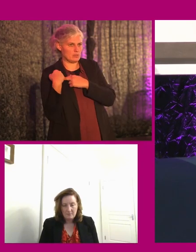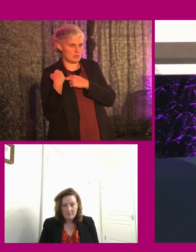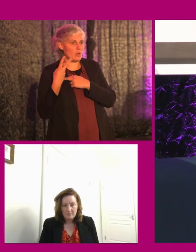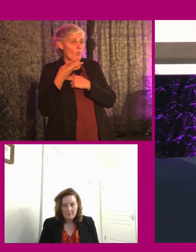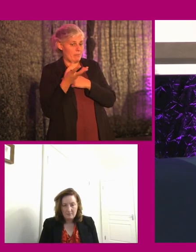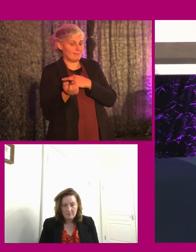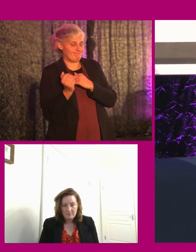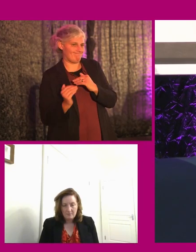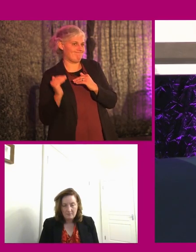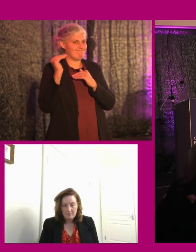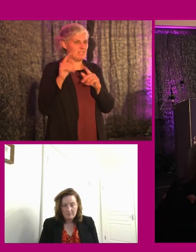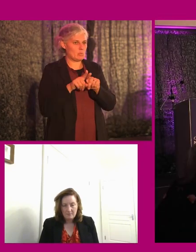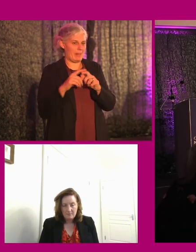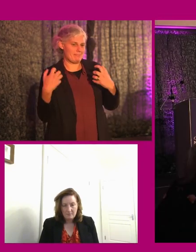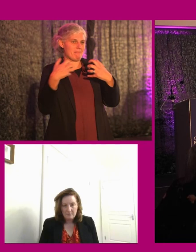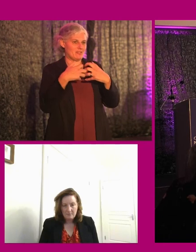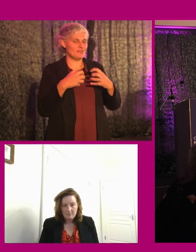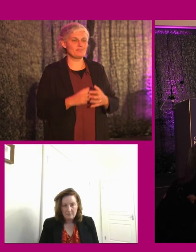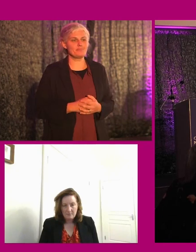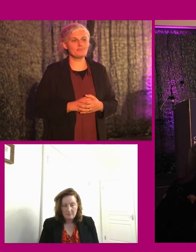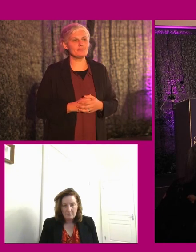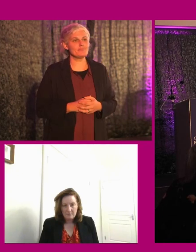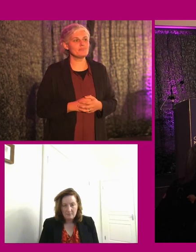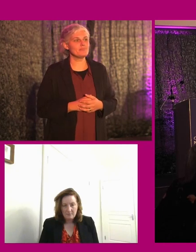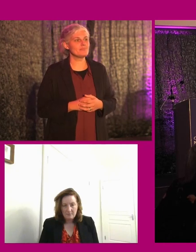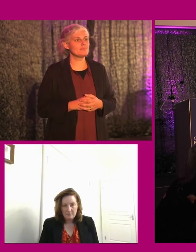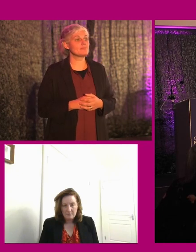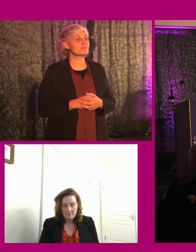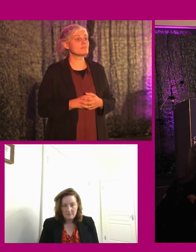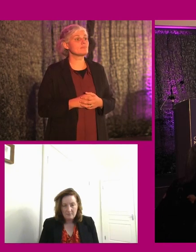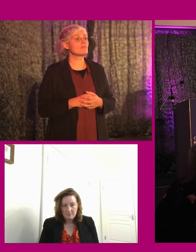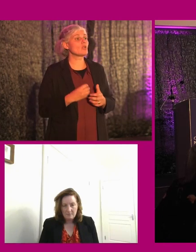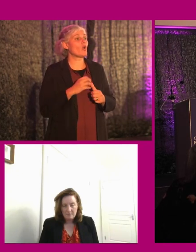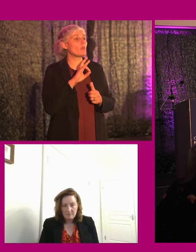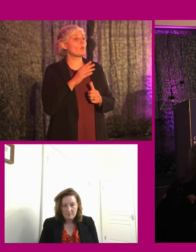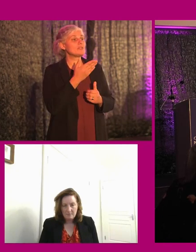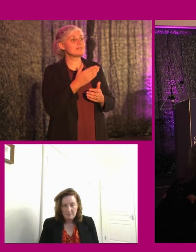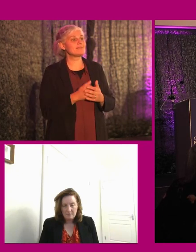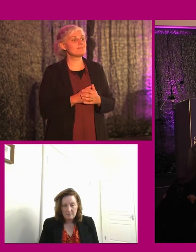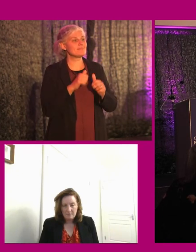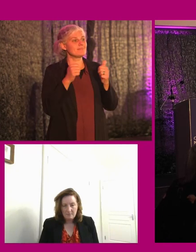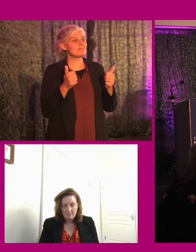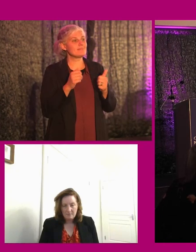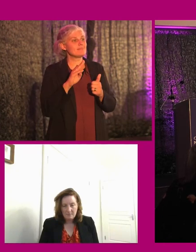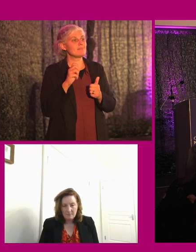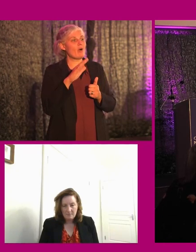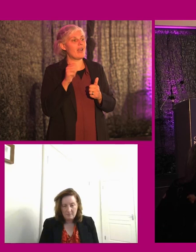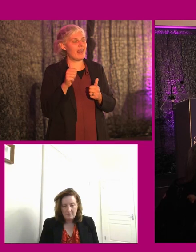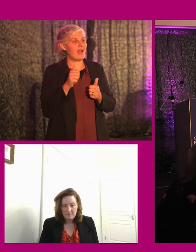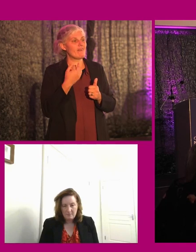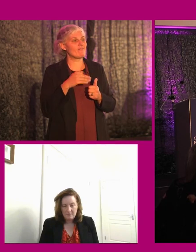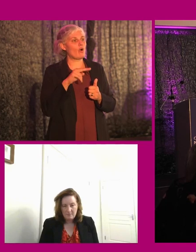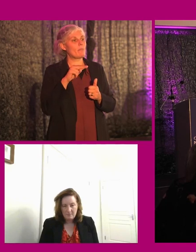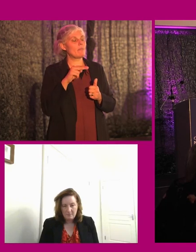paid better. So there's another question there, I think, is there? Hello, this is Paula Sorohan from